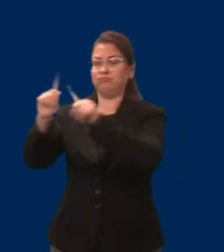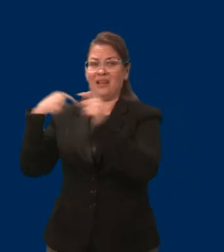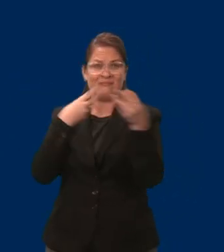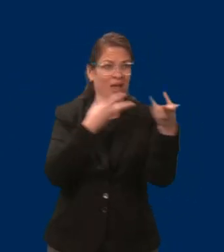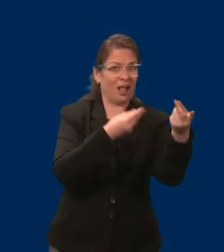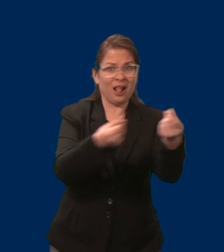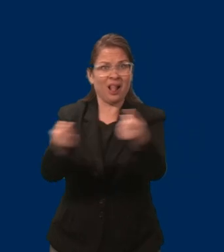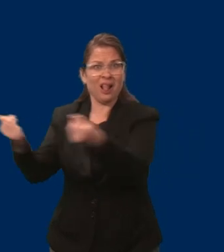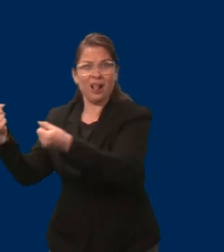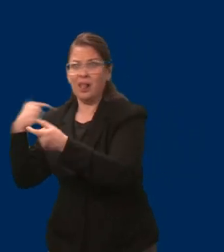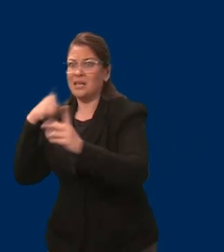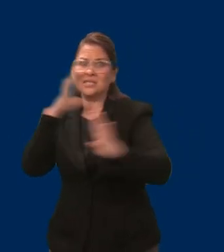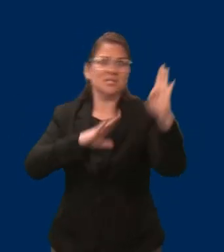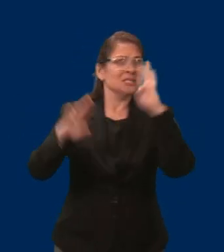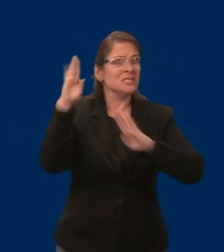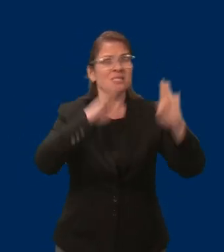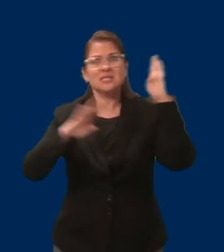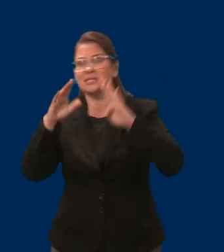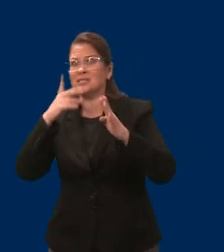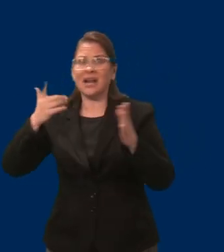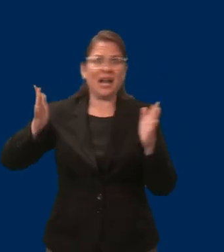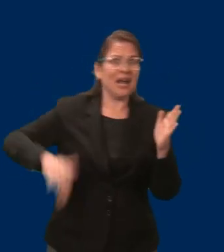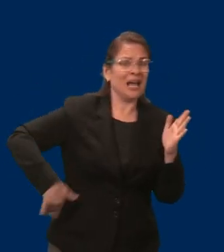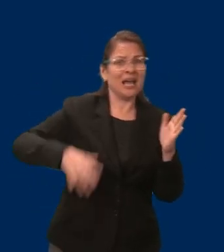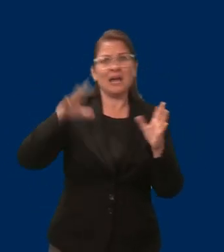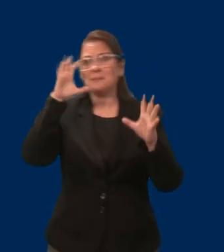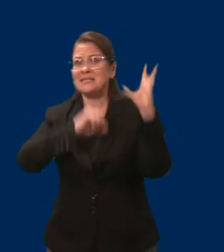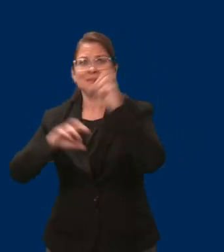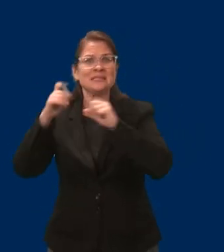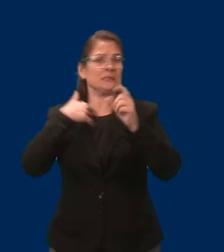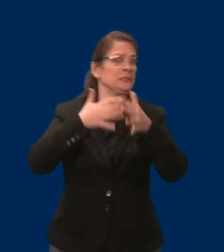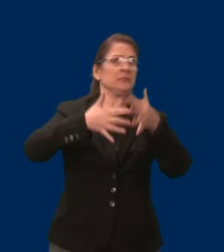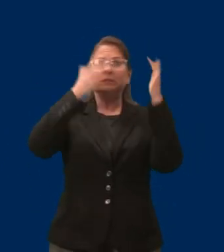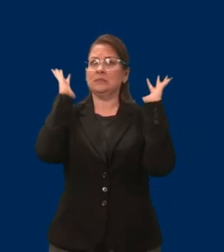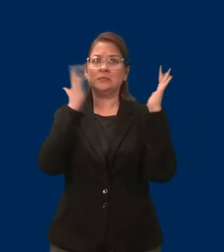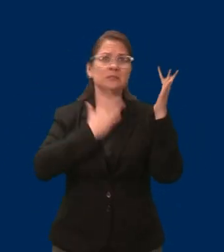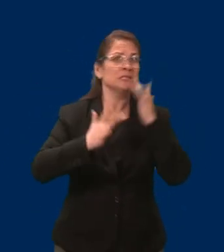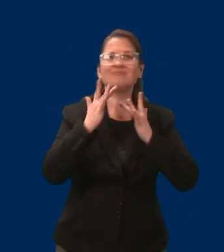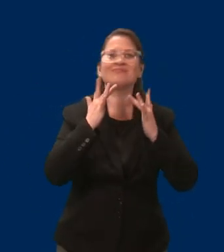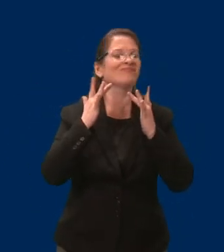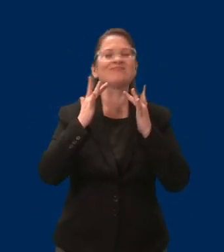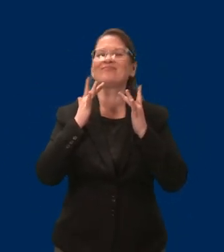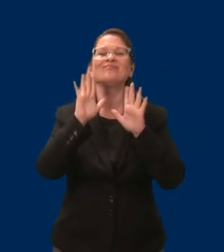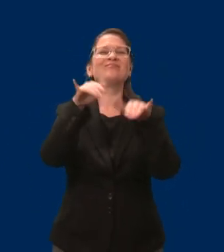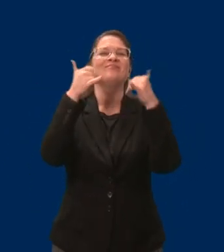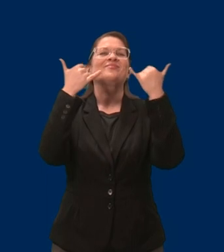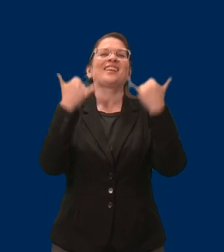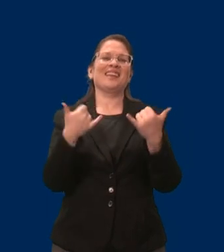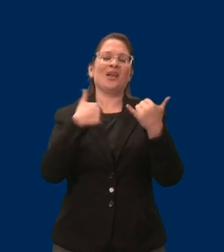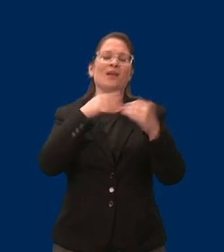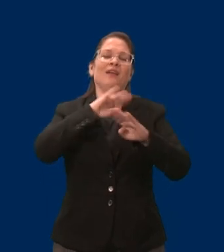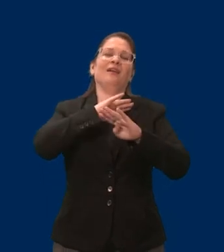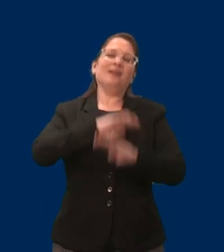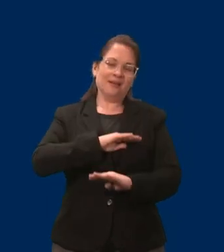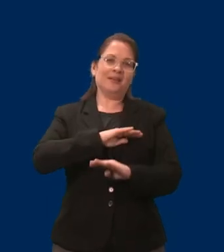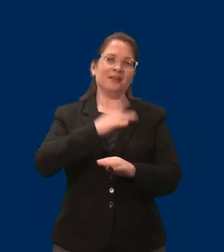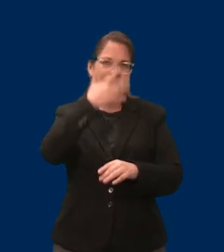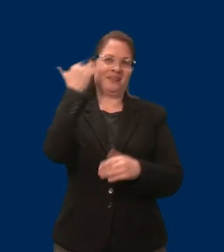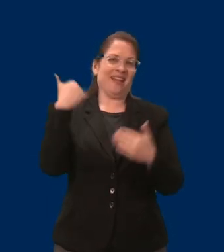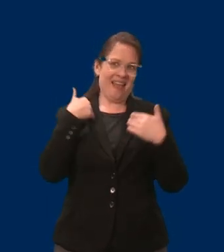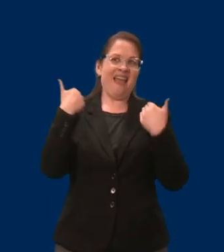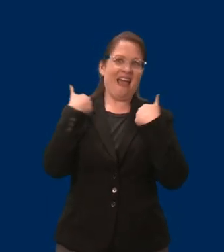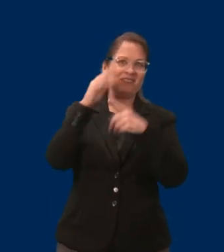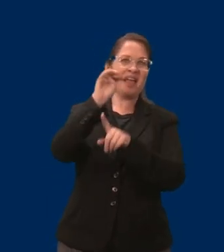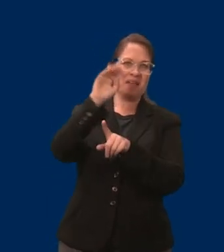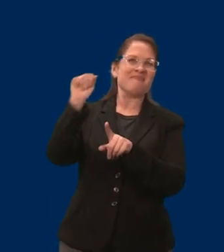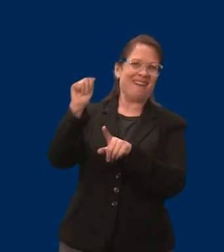late, and it's never my premiums because I can't go without those supports. The cost of living increases and